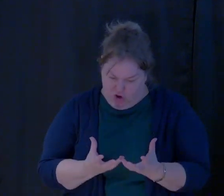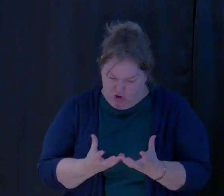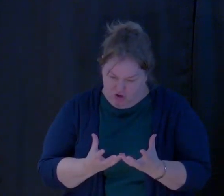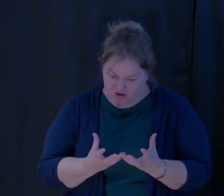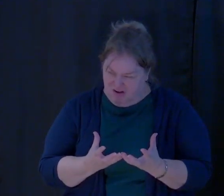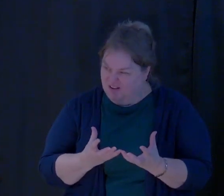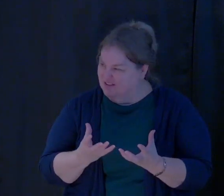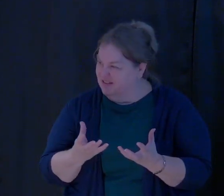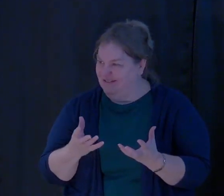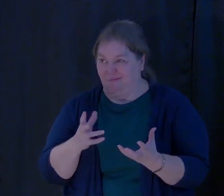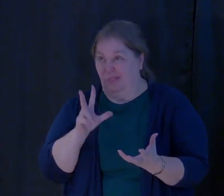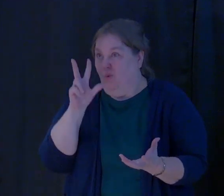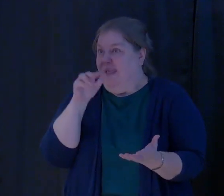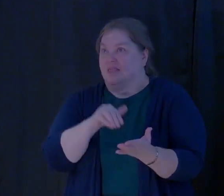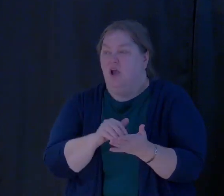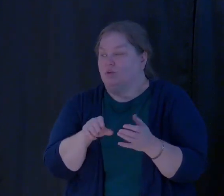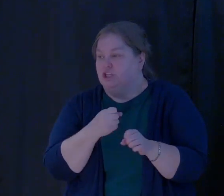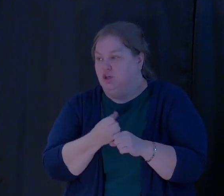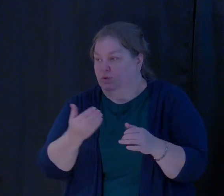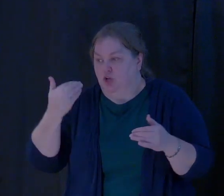,000 plus years ago,